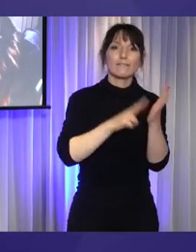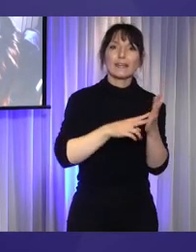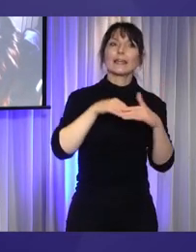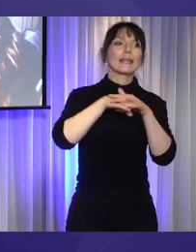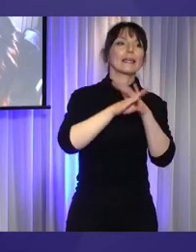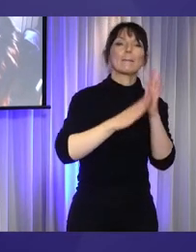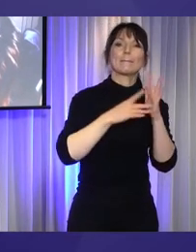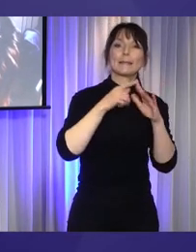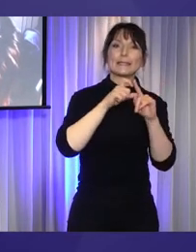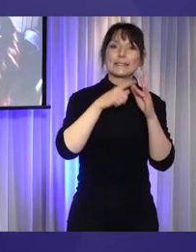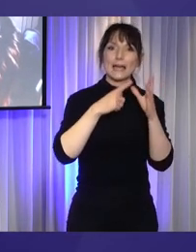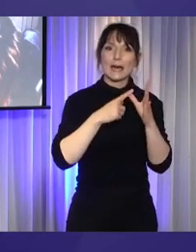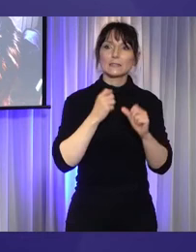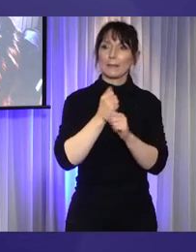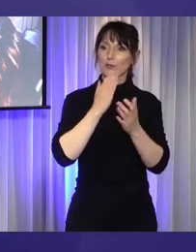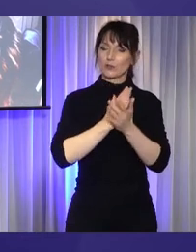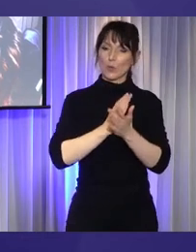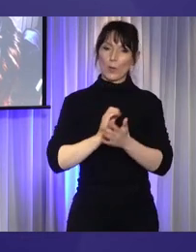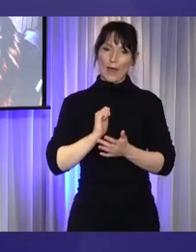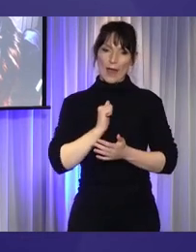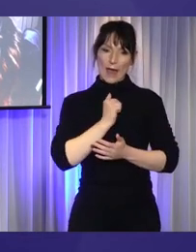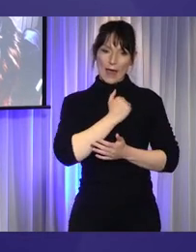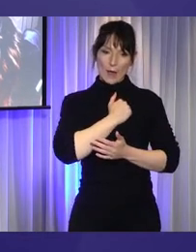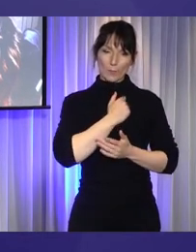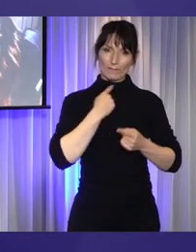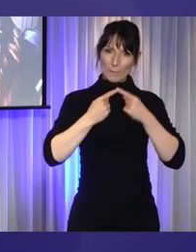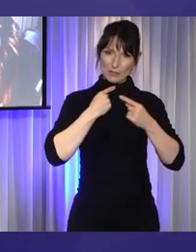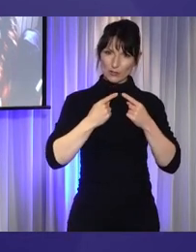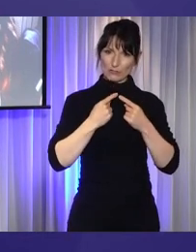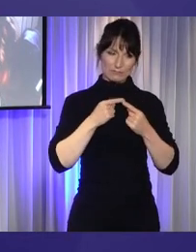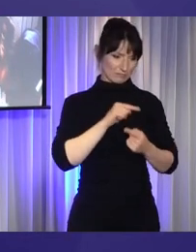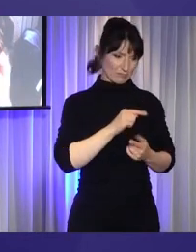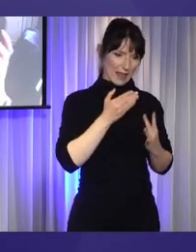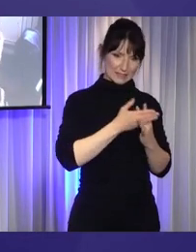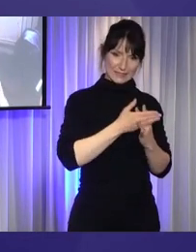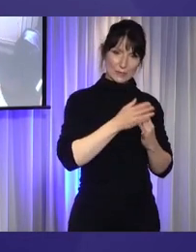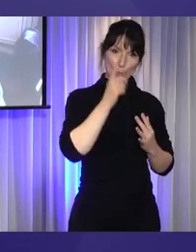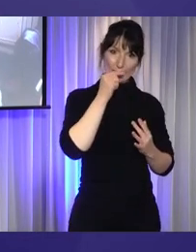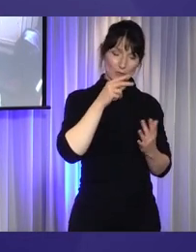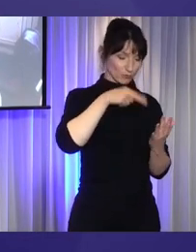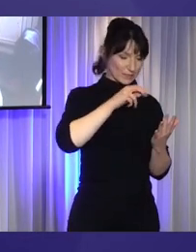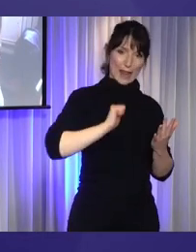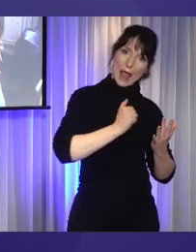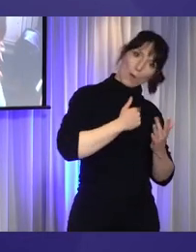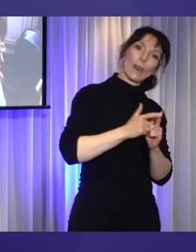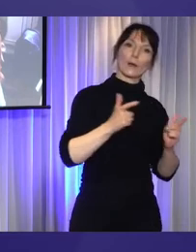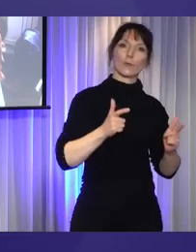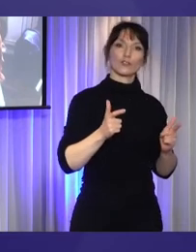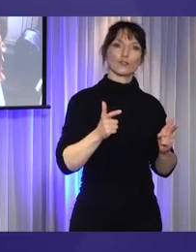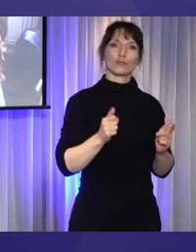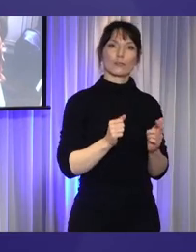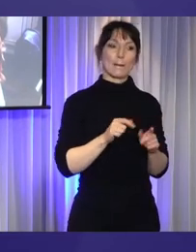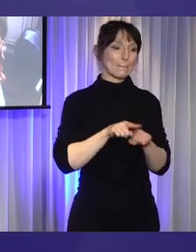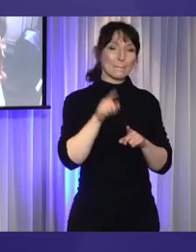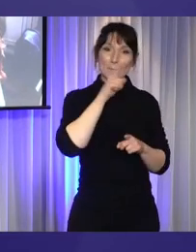that information shared to culled communities is in plain English, visual or audio formats as most people learnt their